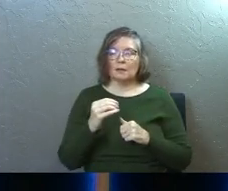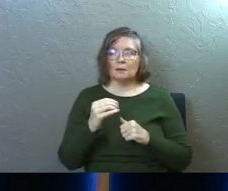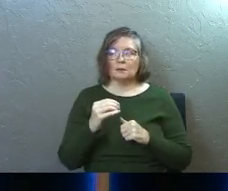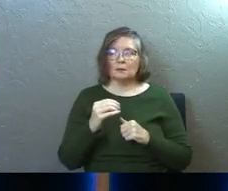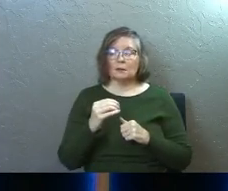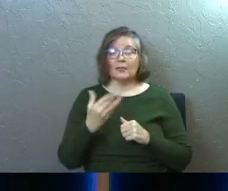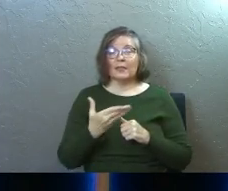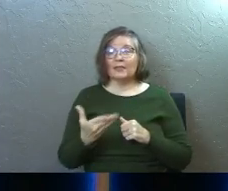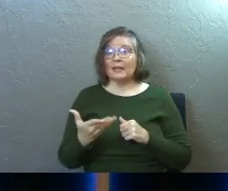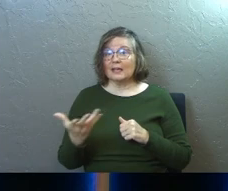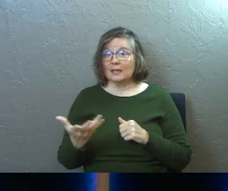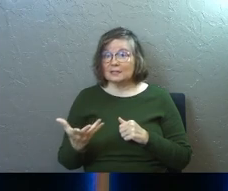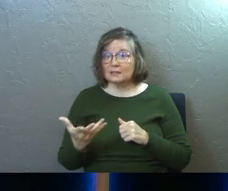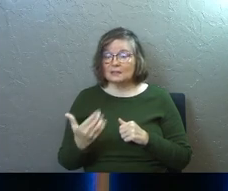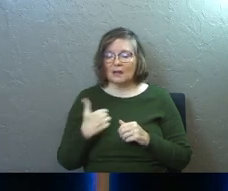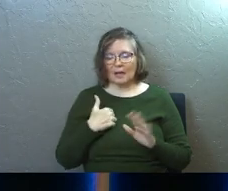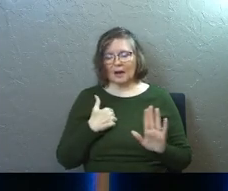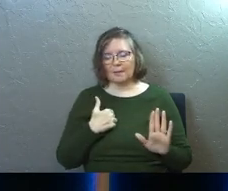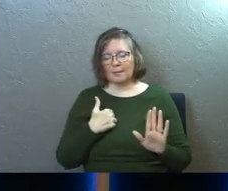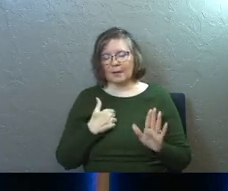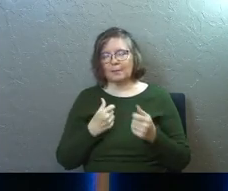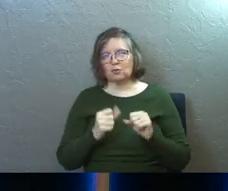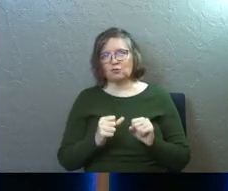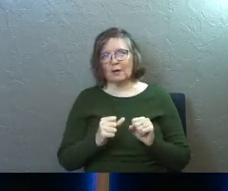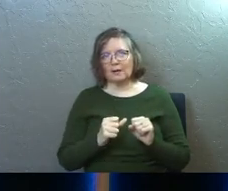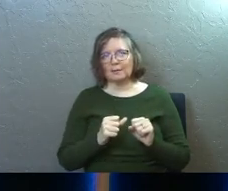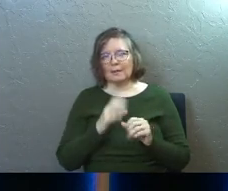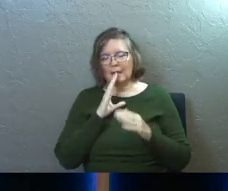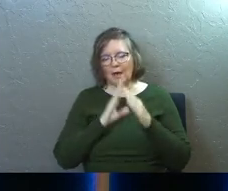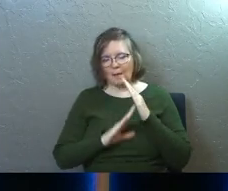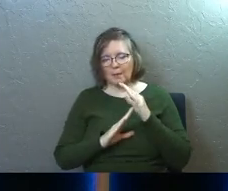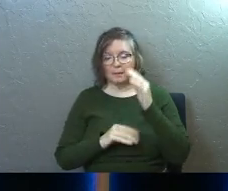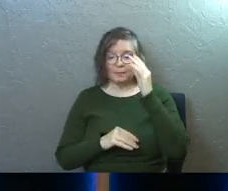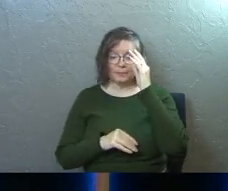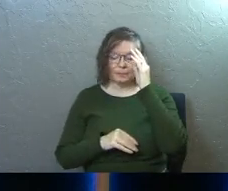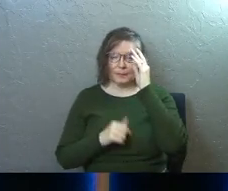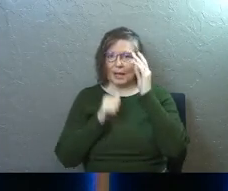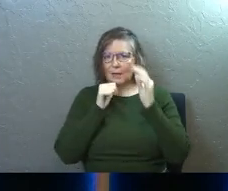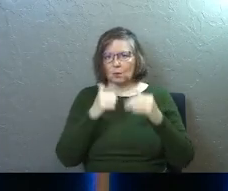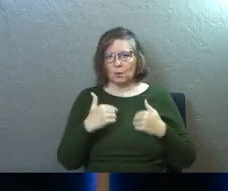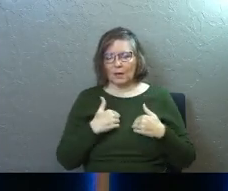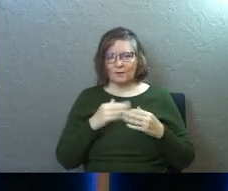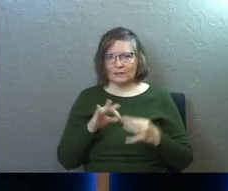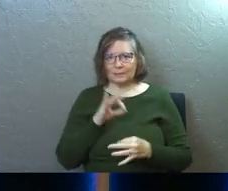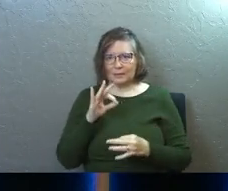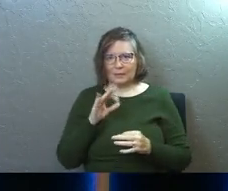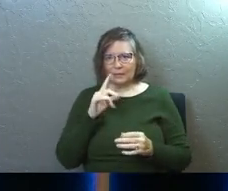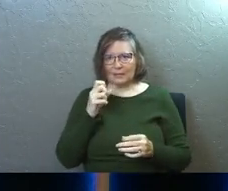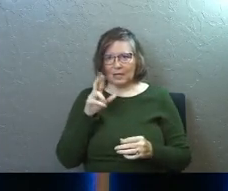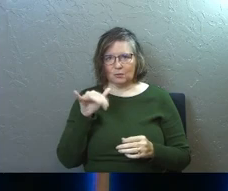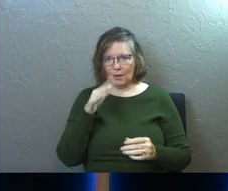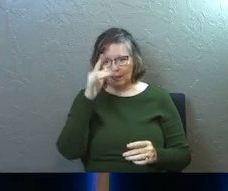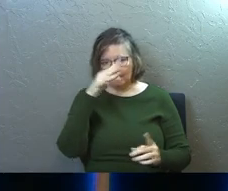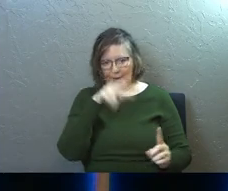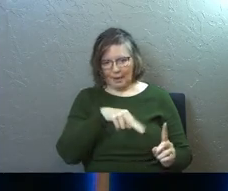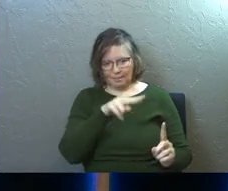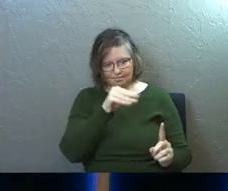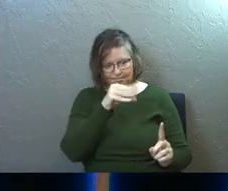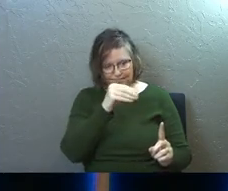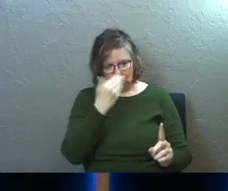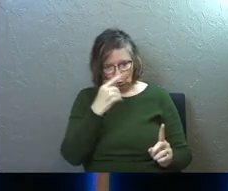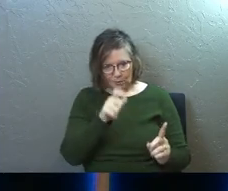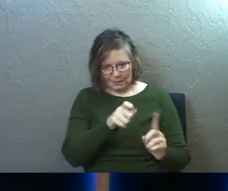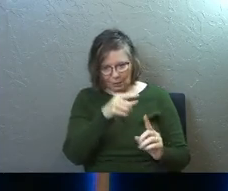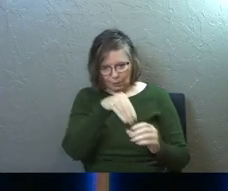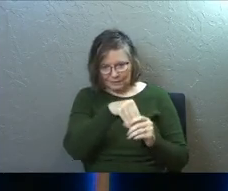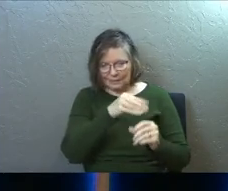And the thing is, I'm gonna try to be humble here real quick. I don't have a spiritual x-ray on that man and know exactly what was